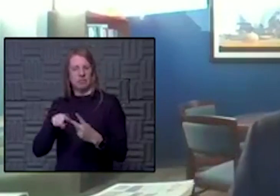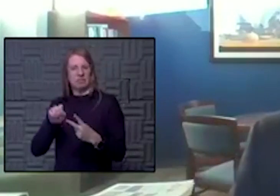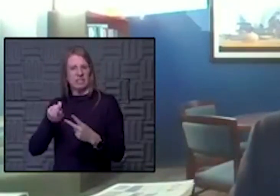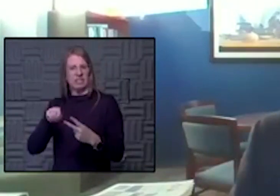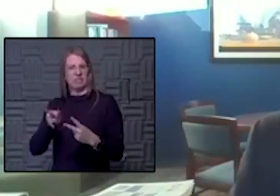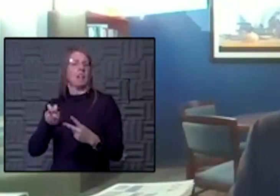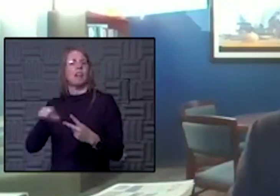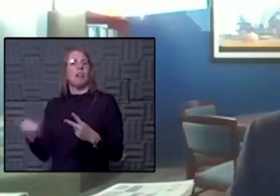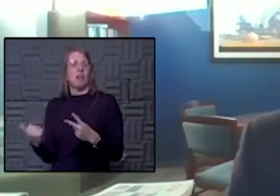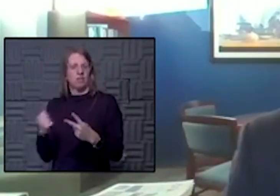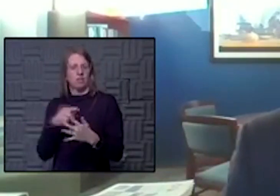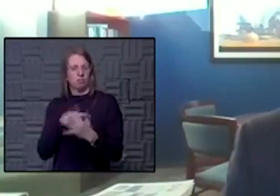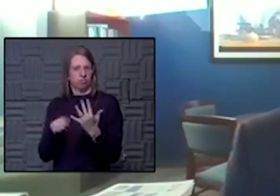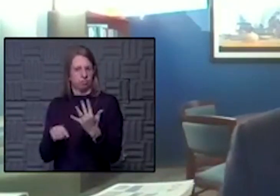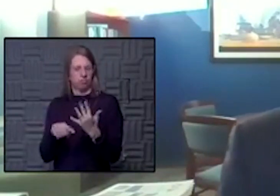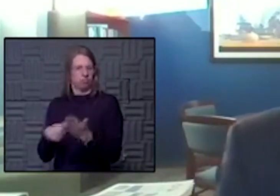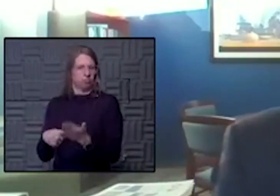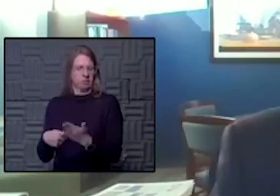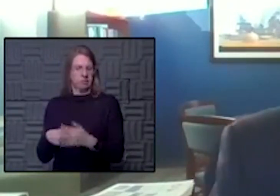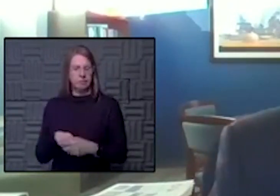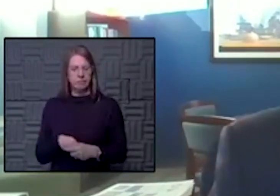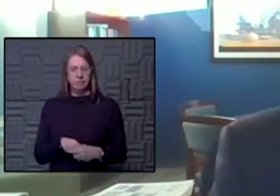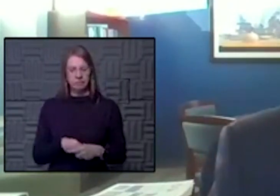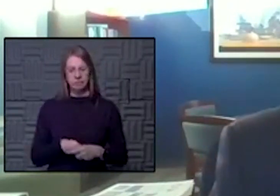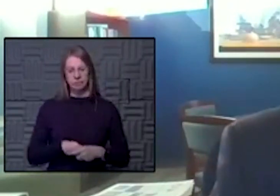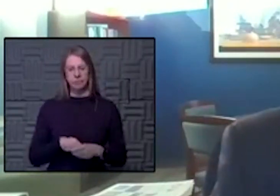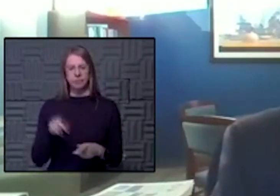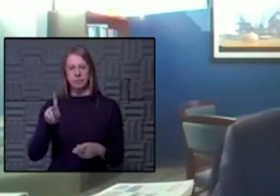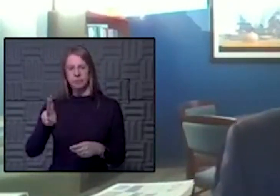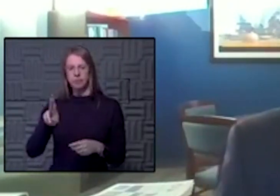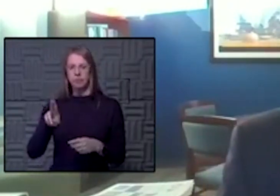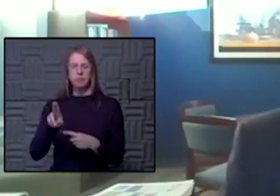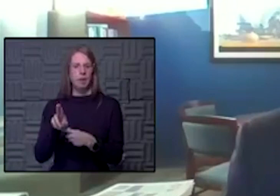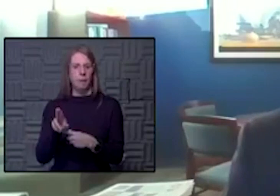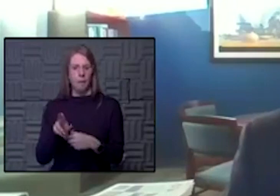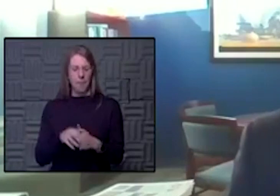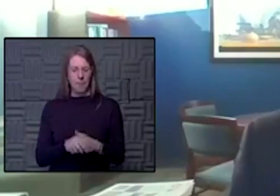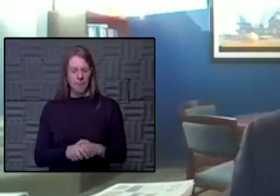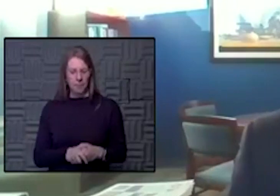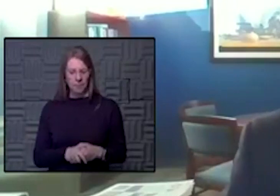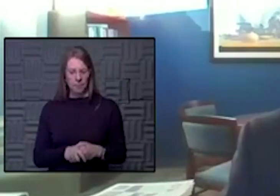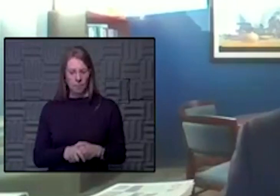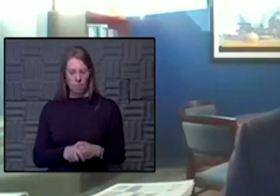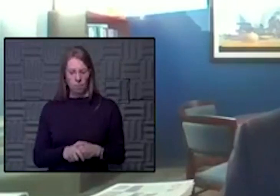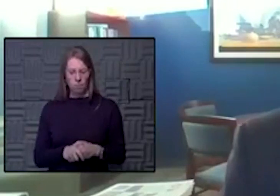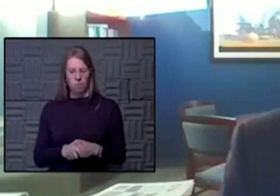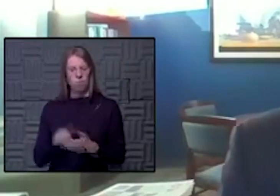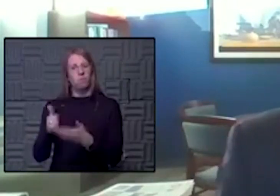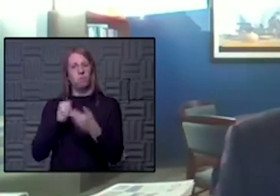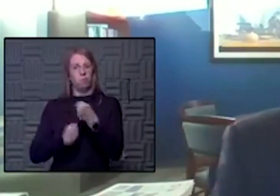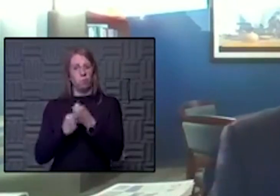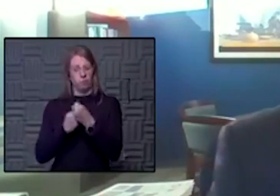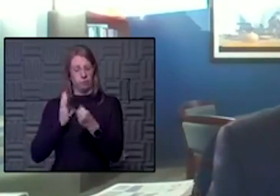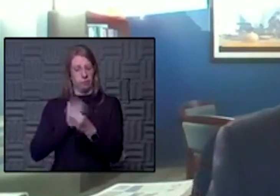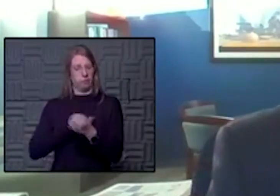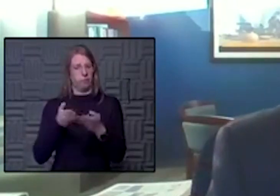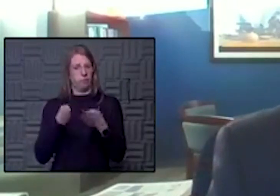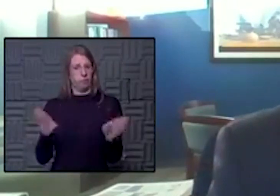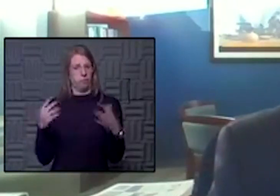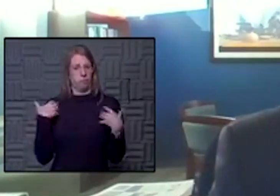subject matter experts at KU have been a great help in helping us support our Department of Health Care